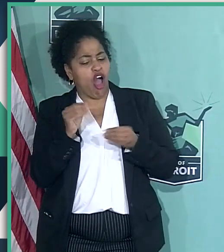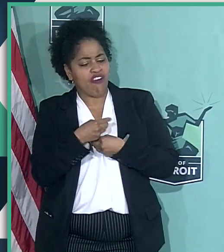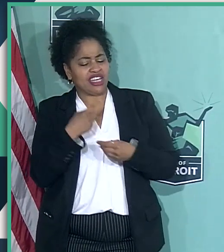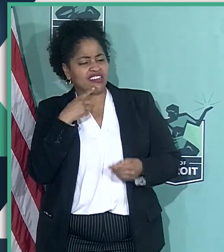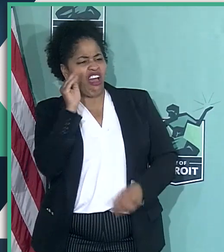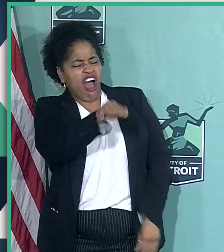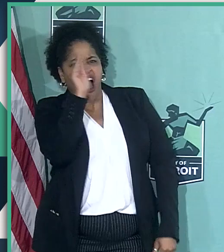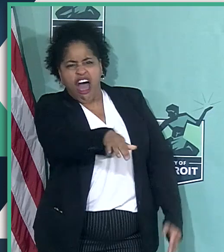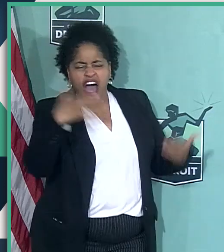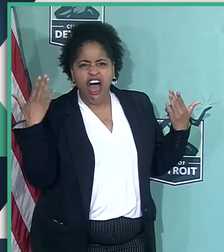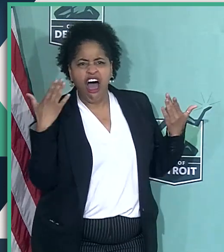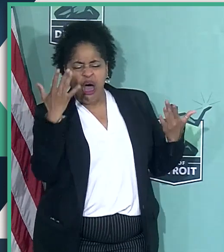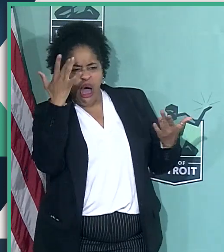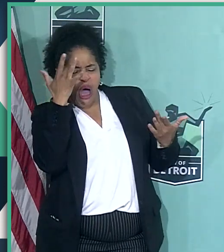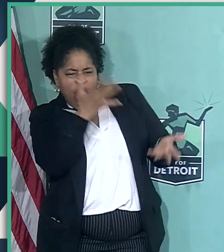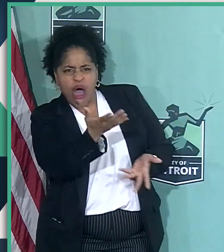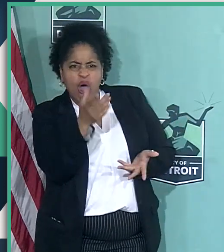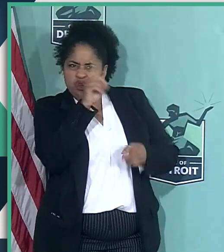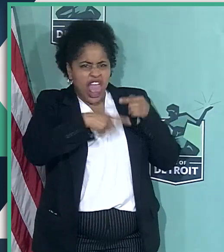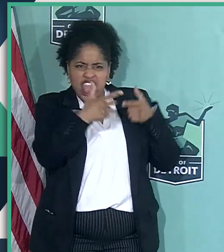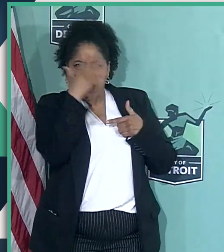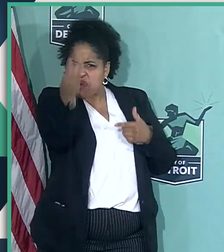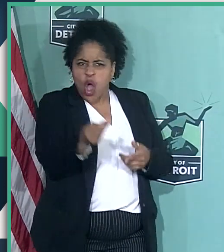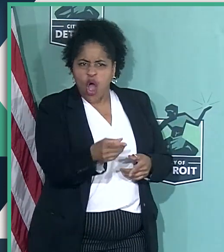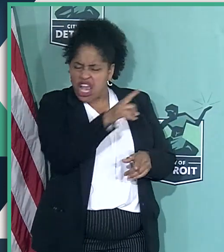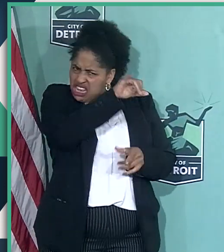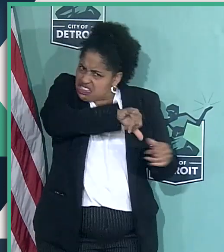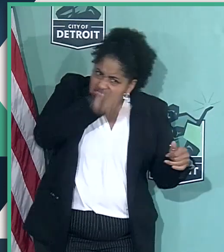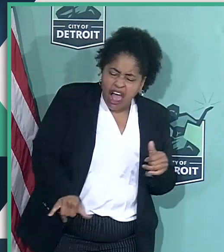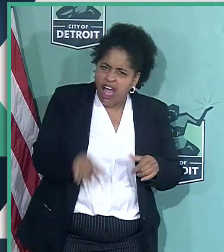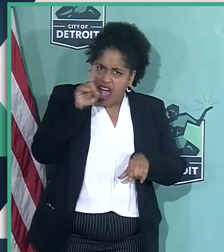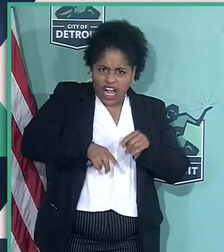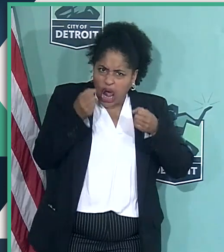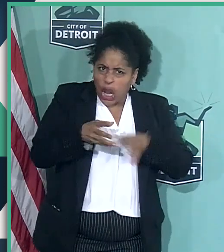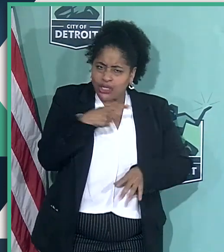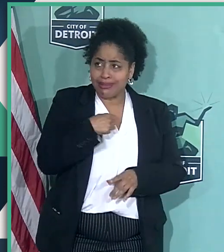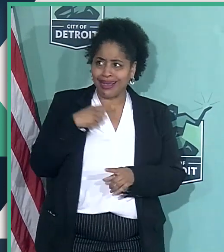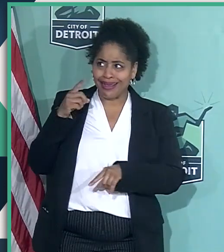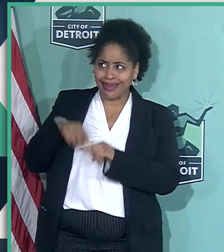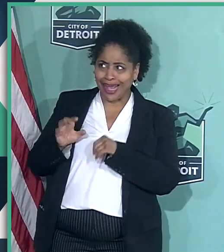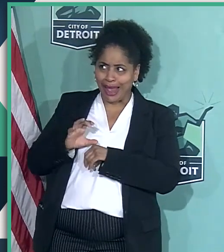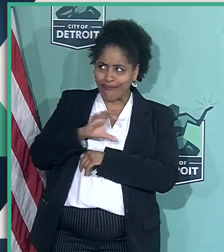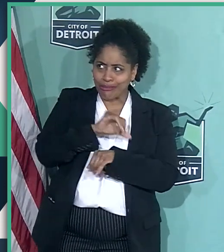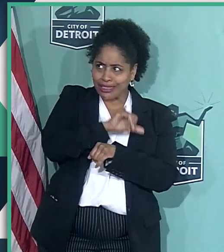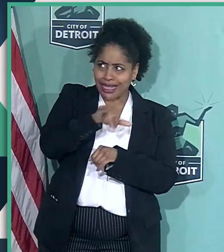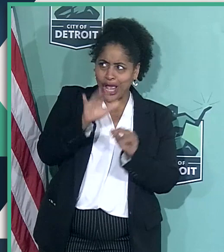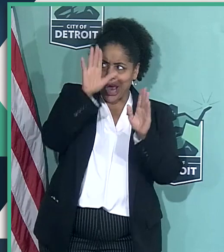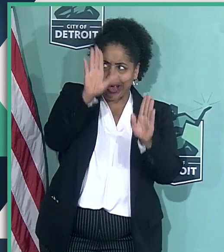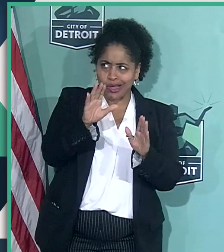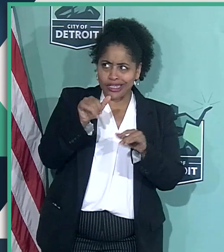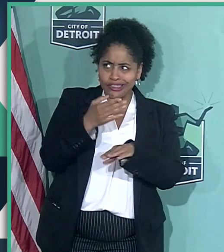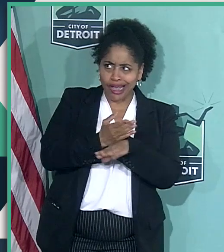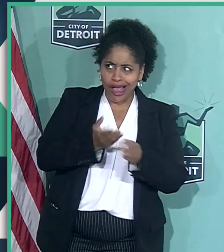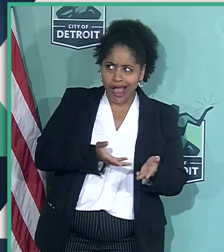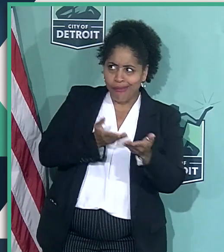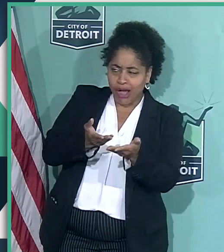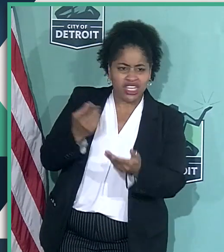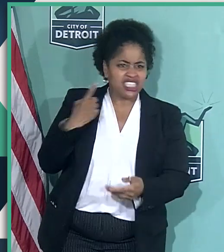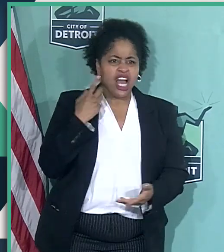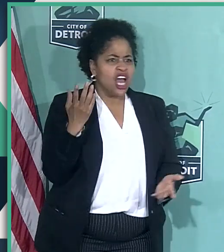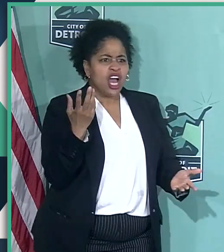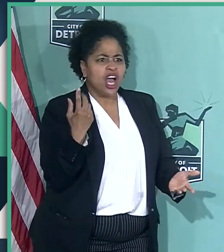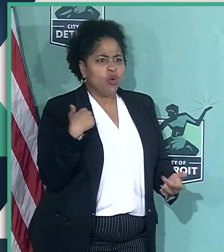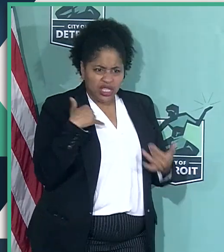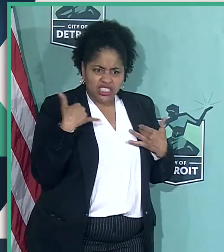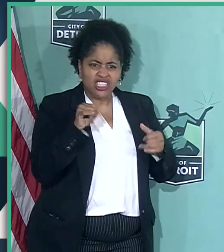saying, you have to, you can't let him go. You have to make him stay. I said, I can't make him stay. He's got a great job offer. They said, we're not